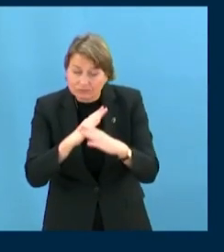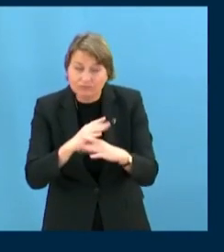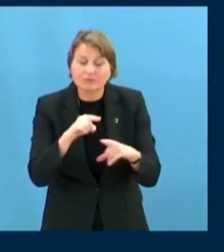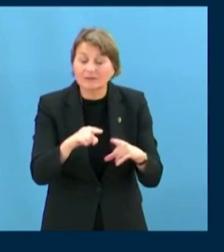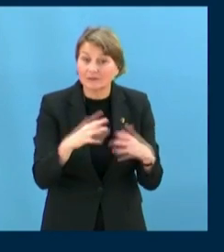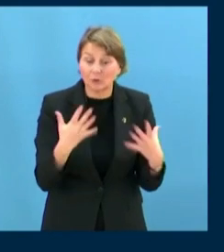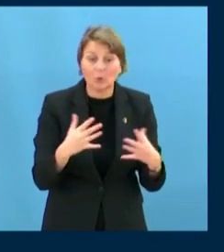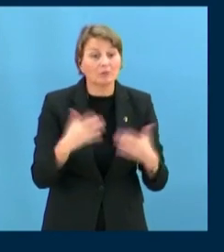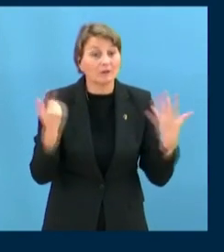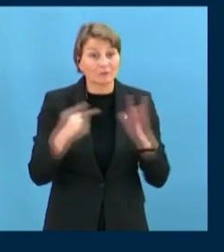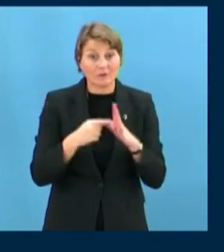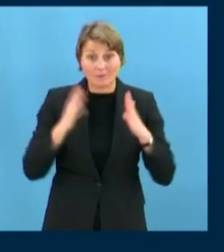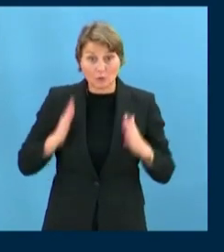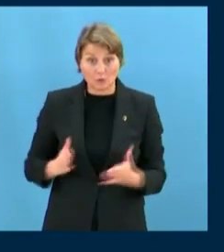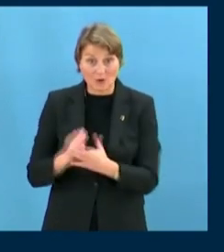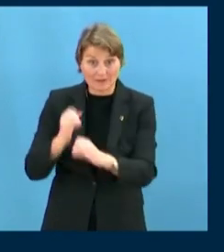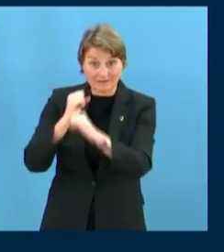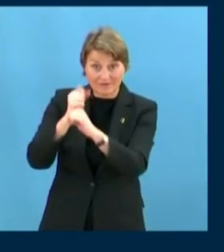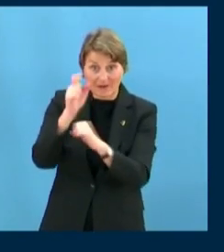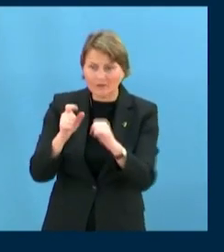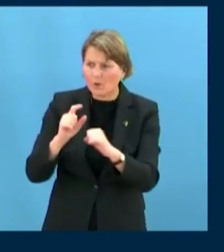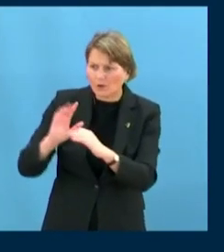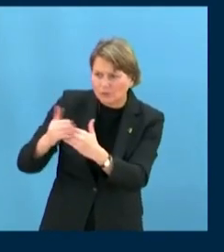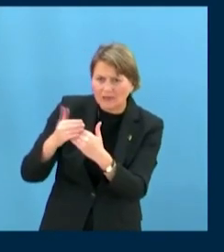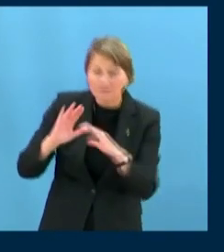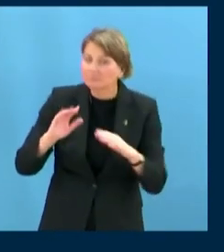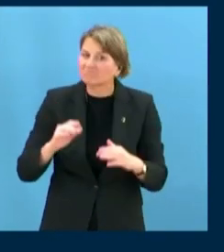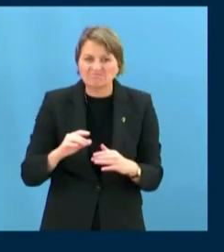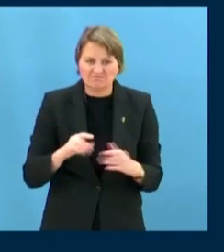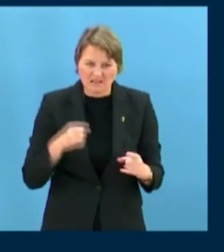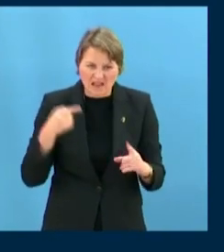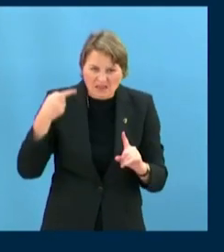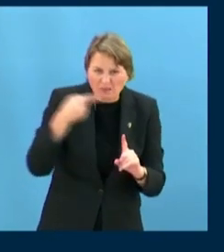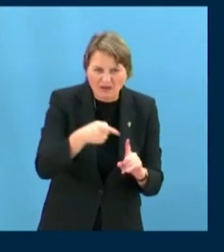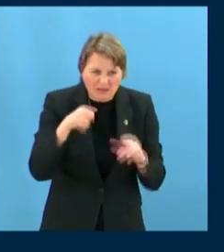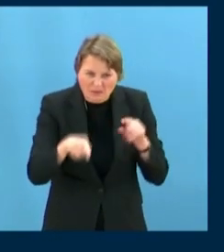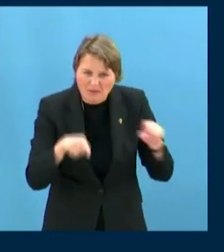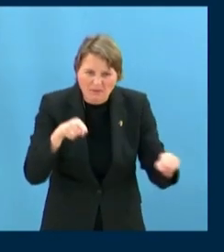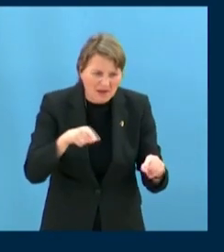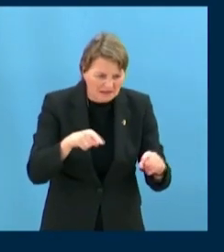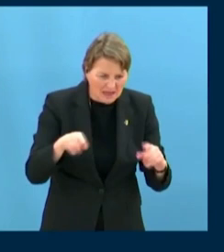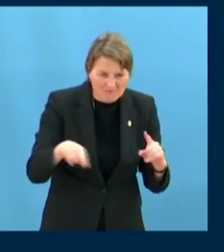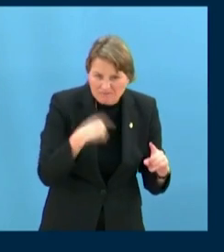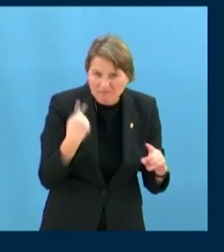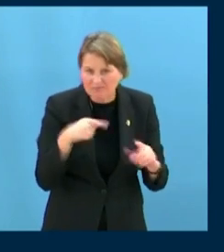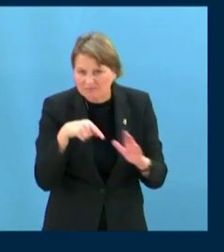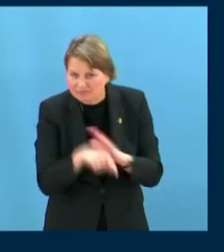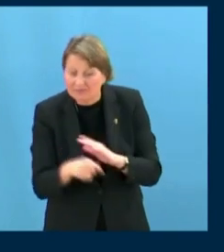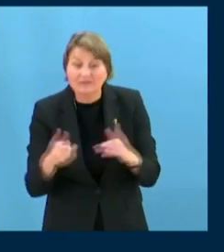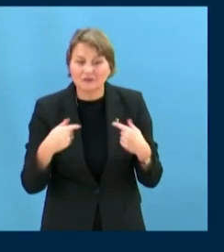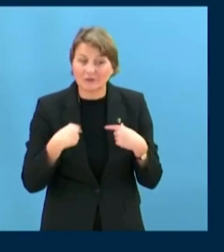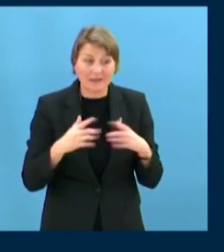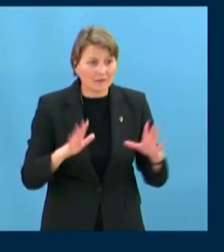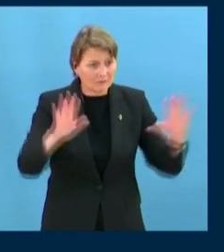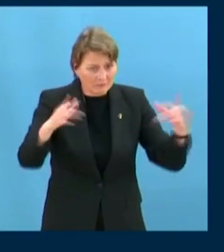defenders, journalists and other civil society representatives who seek to shed light on human rights concerns or simply